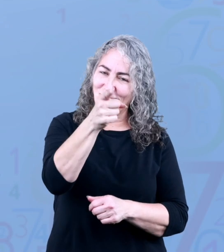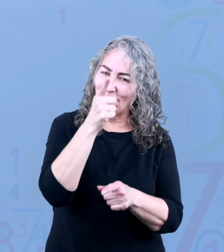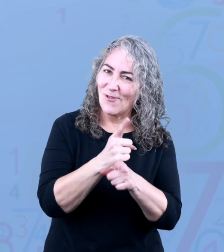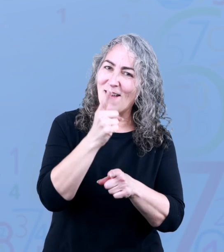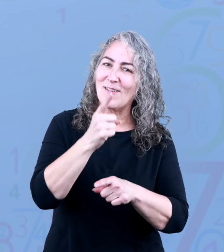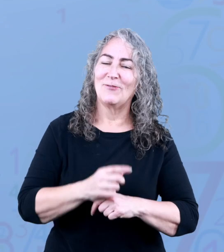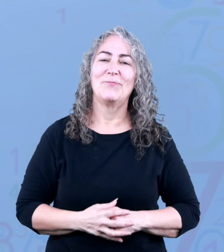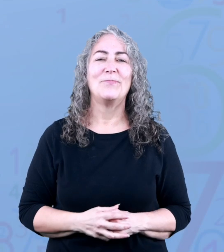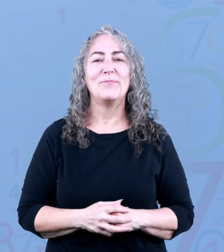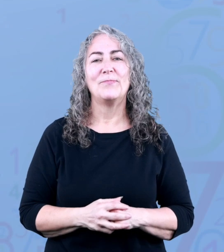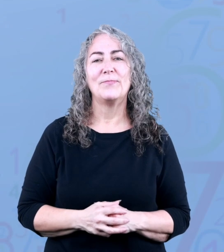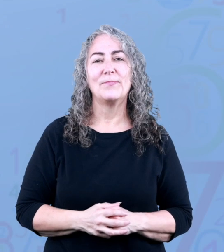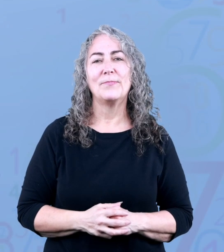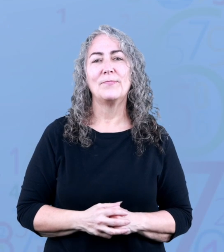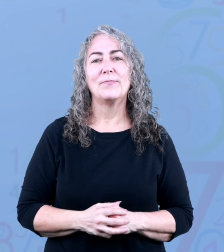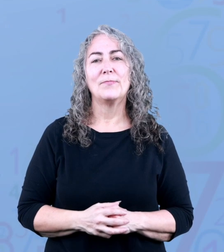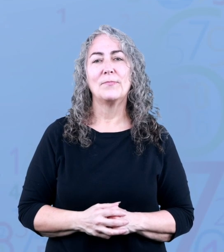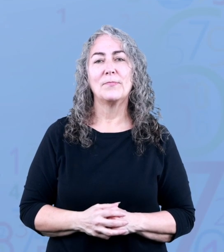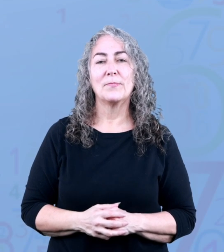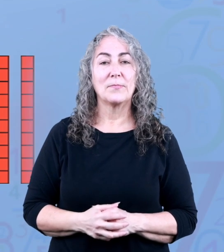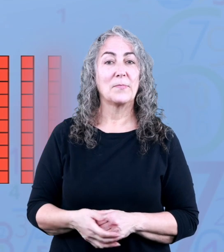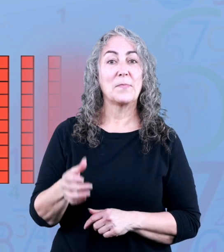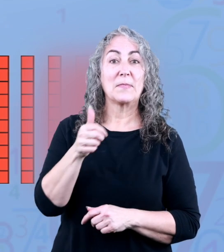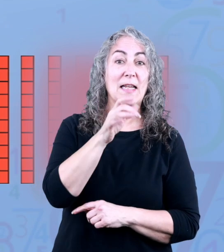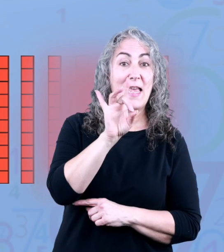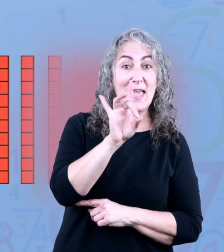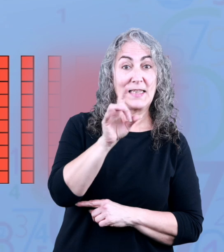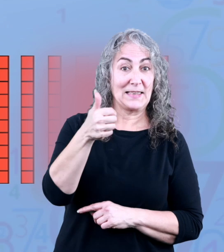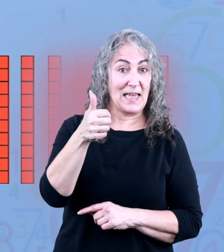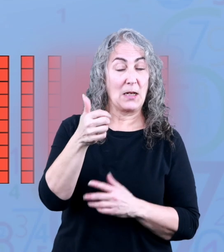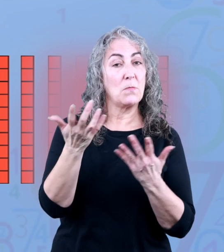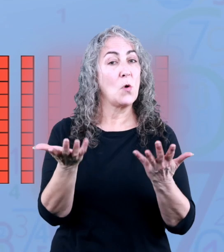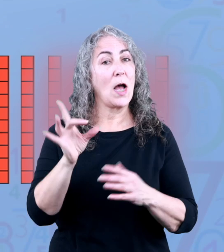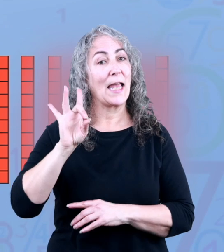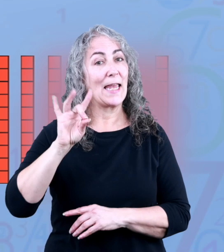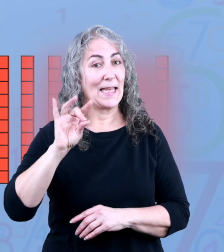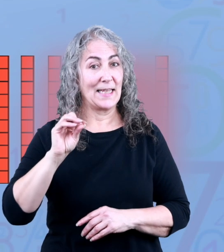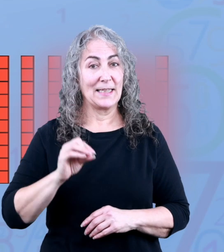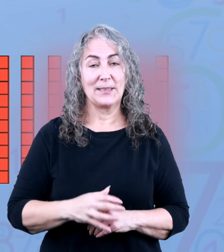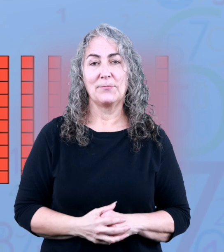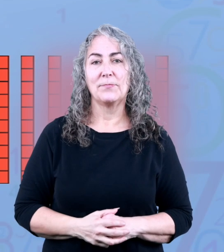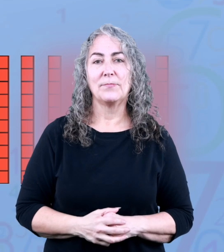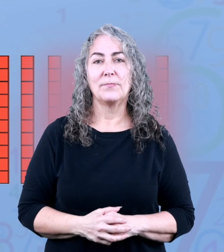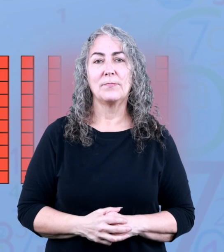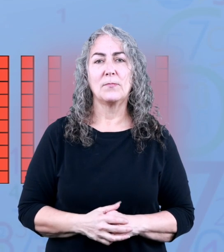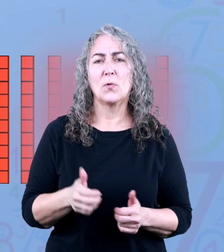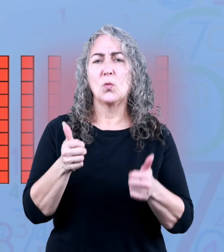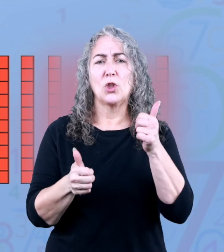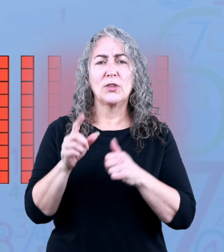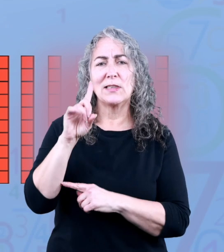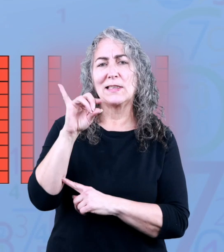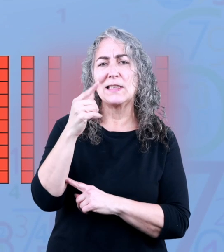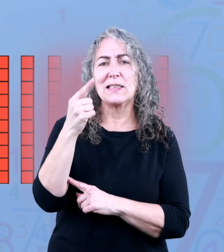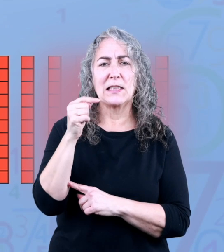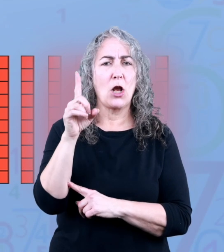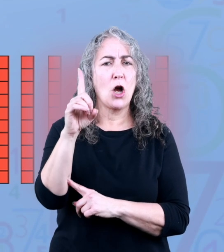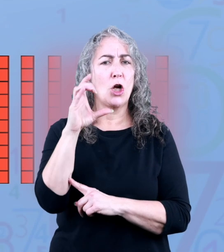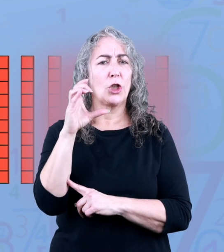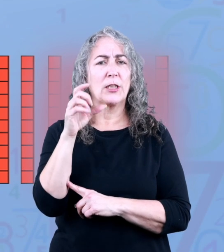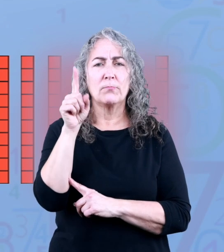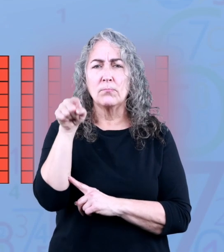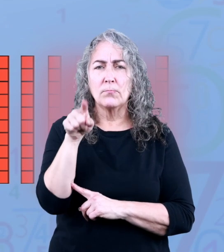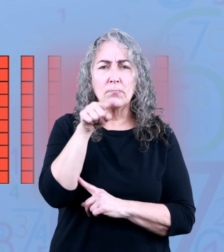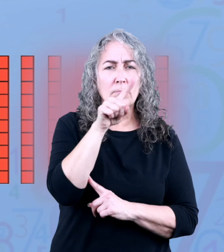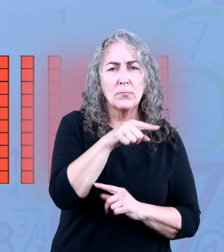that's right there are eight tens or eighty which digit is